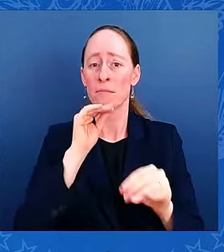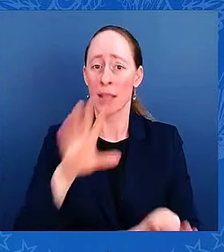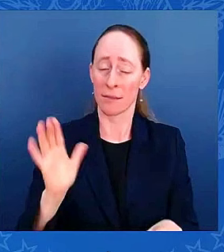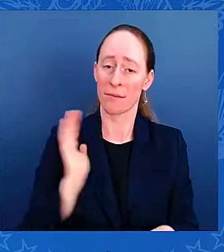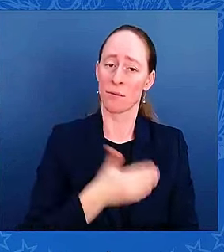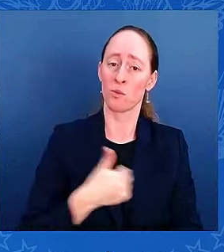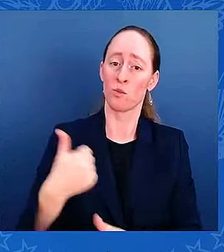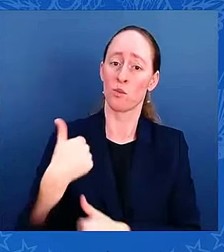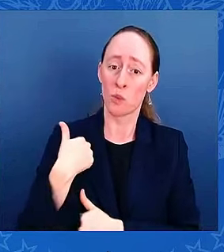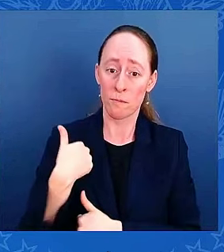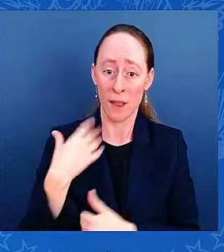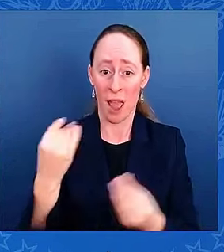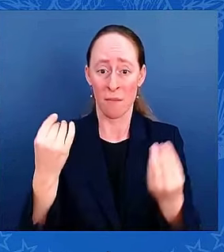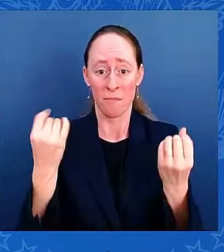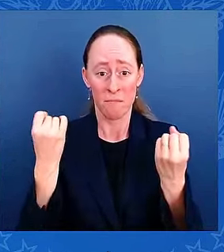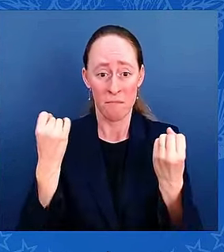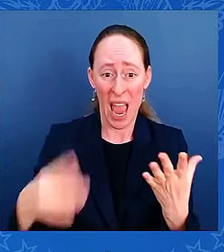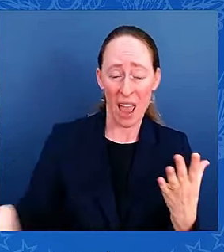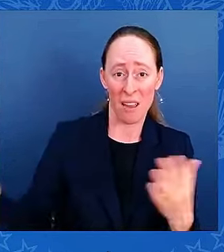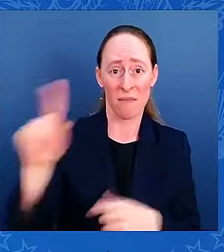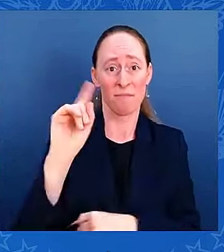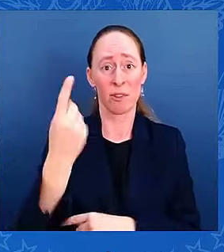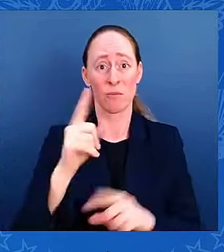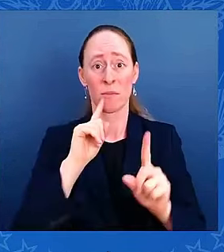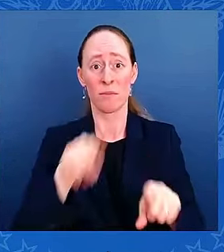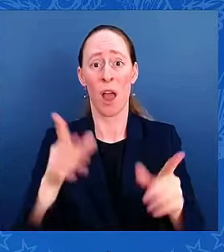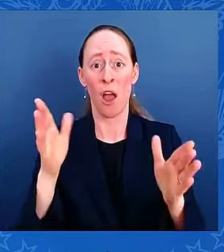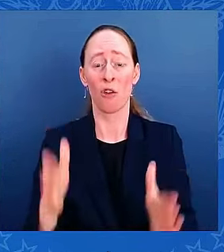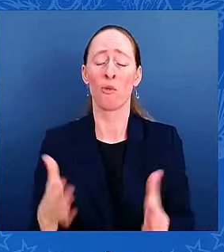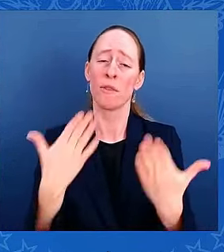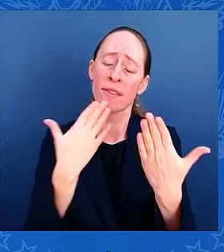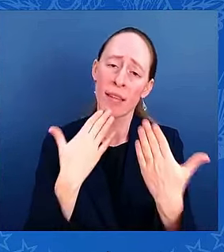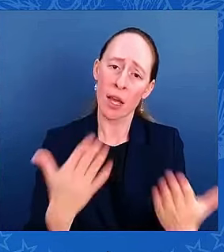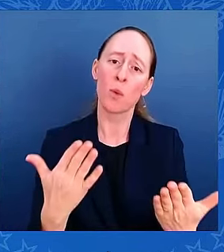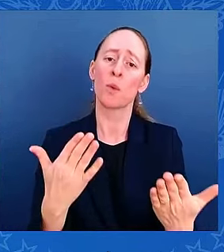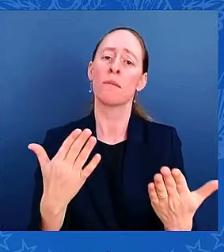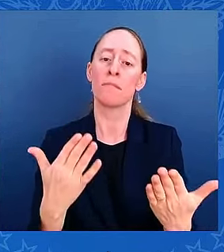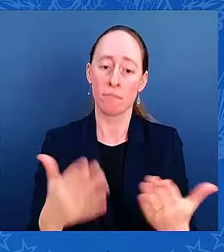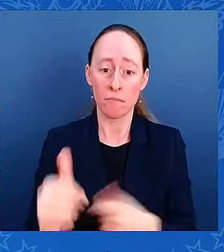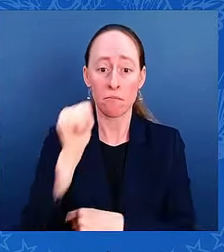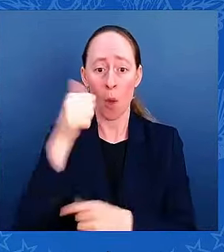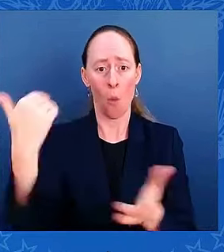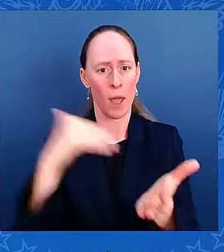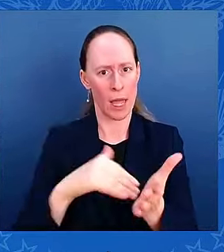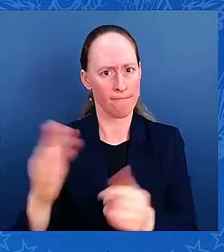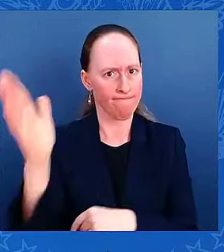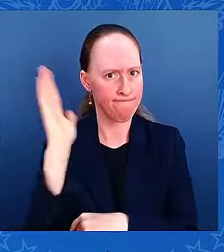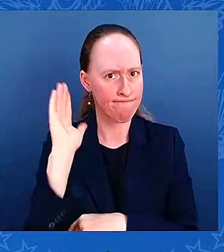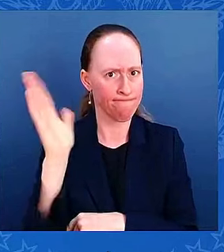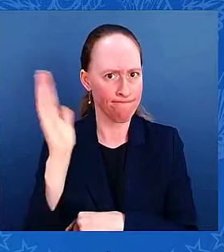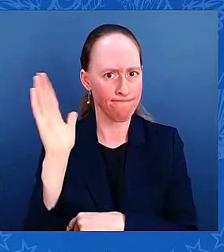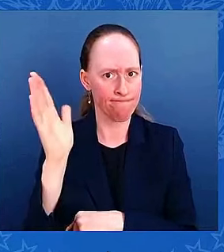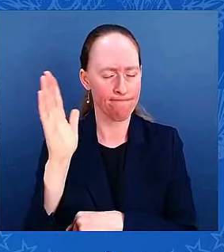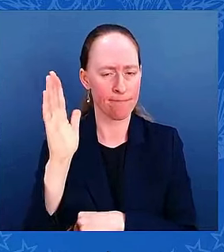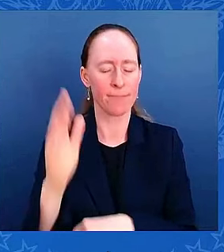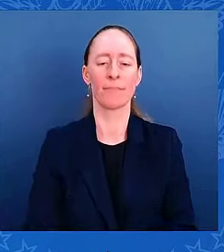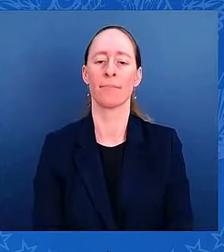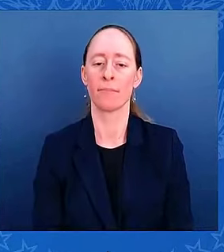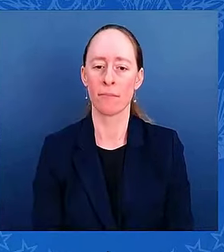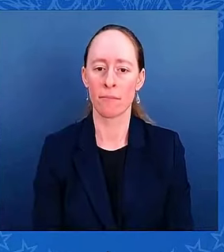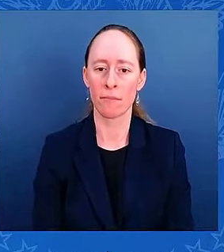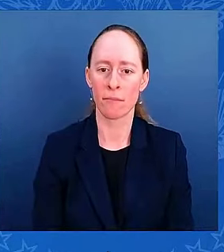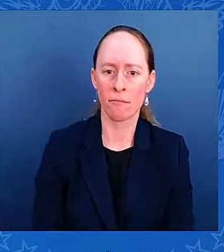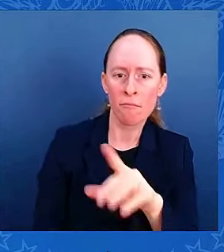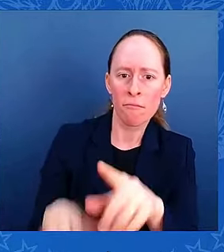you very much. I'll be reporting again tomorrow. Thank you. Mr. President, on FEMA funding, on FEMA funding, how much time does Congress have to